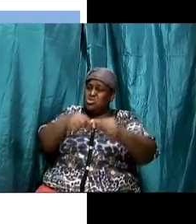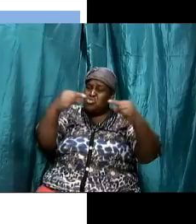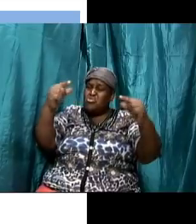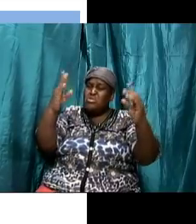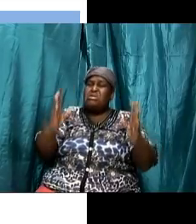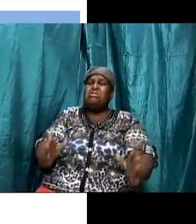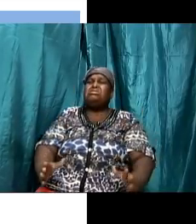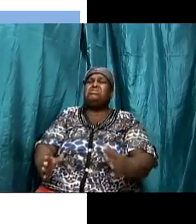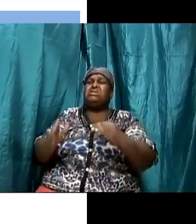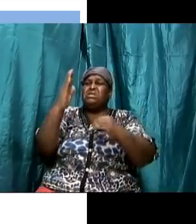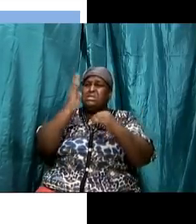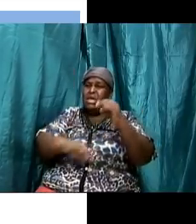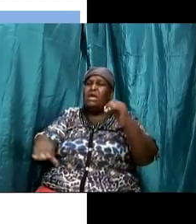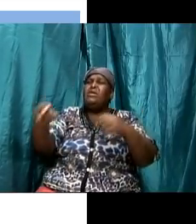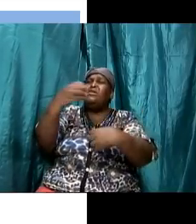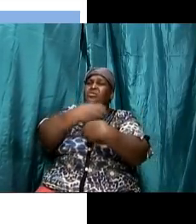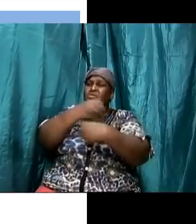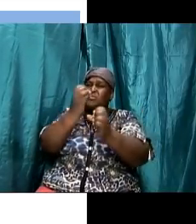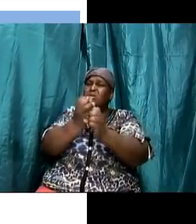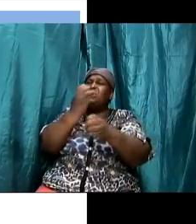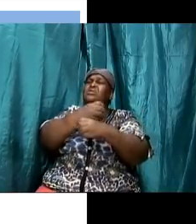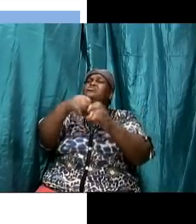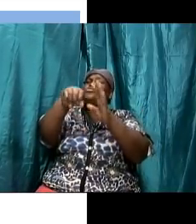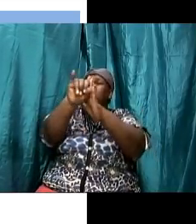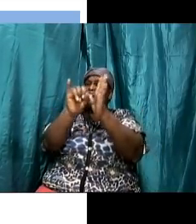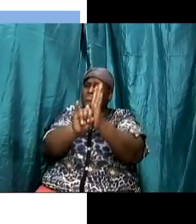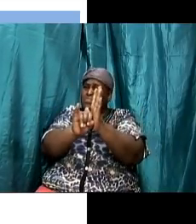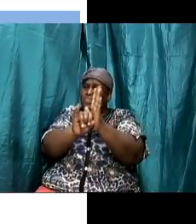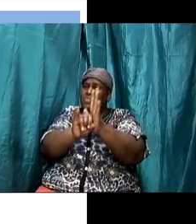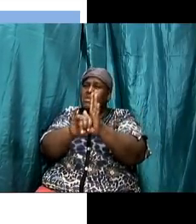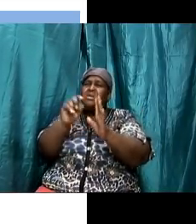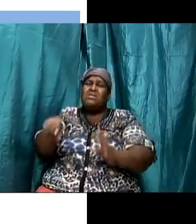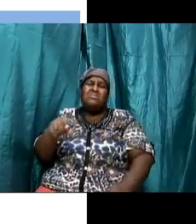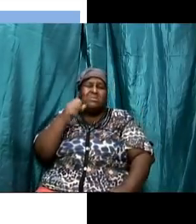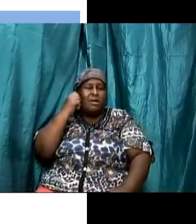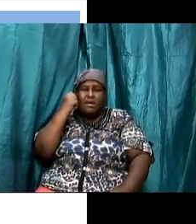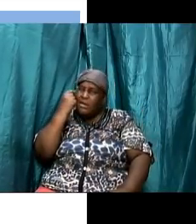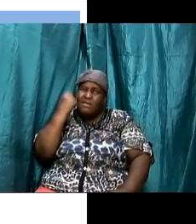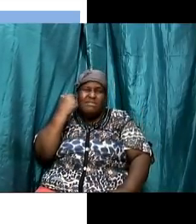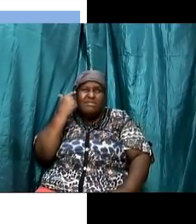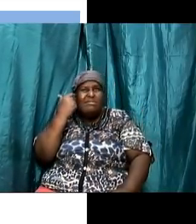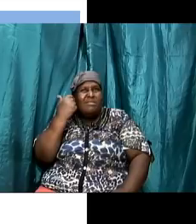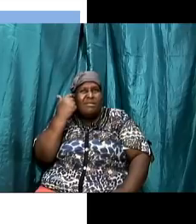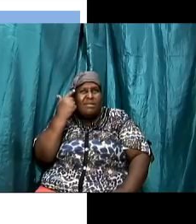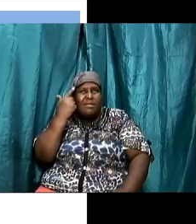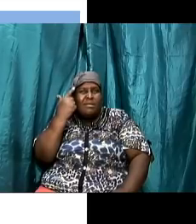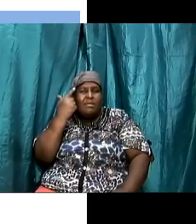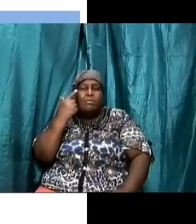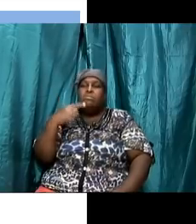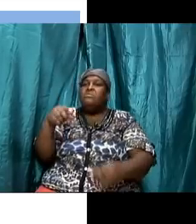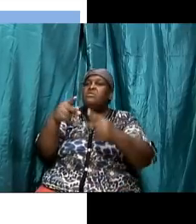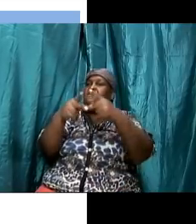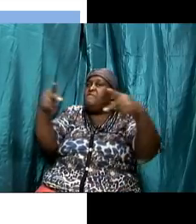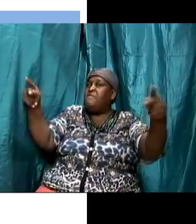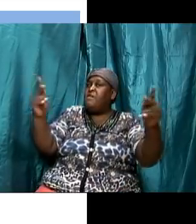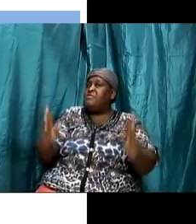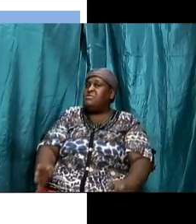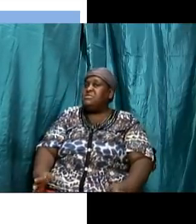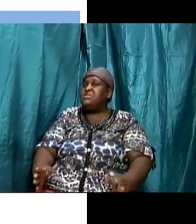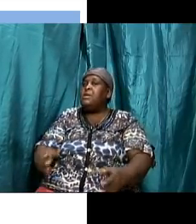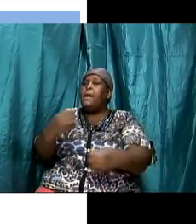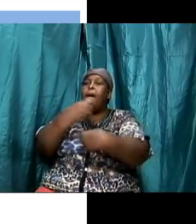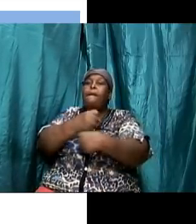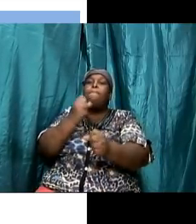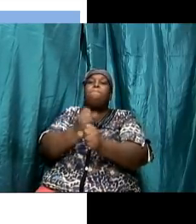this must have puzzled them because i said before the pharisees made their